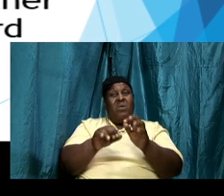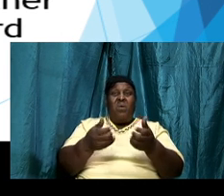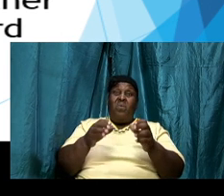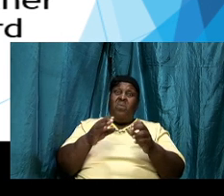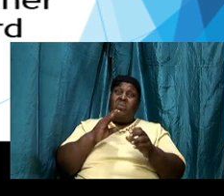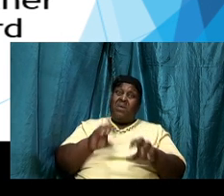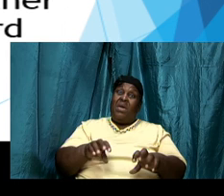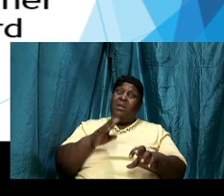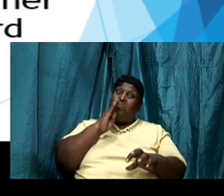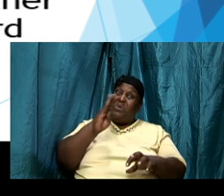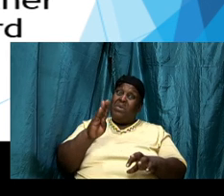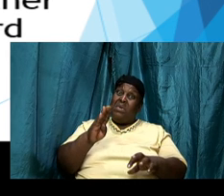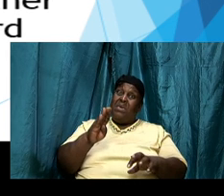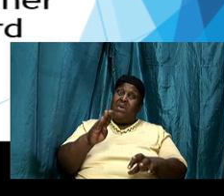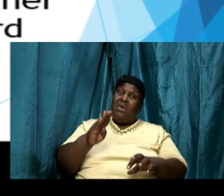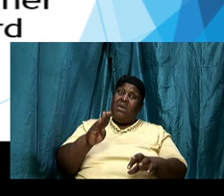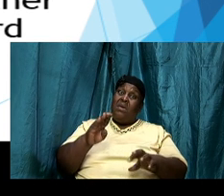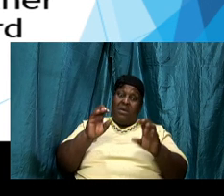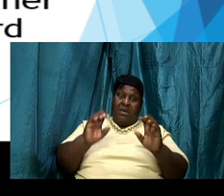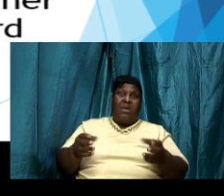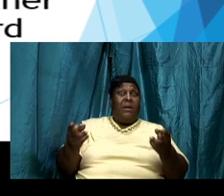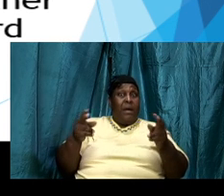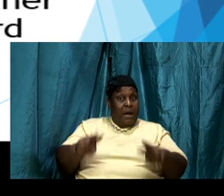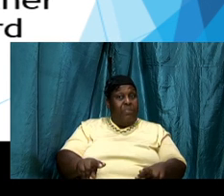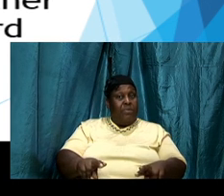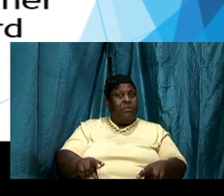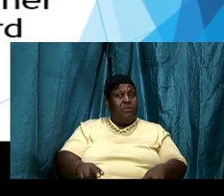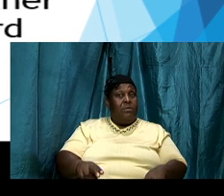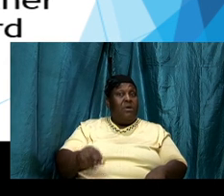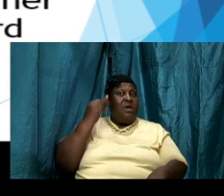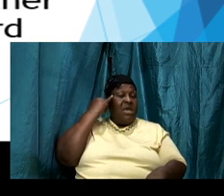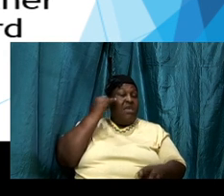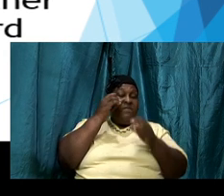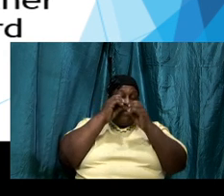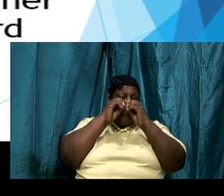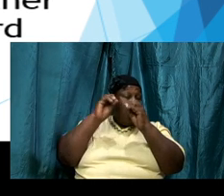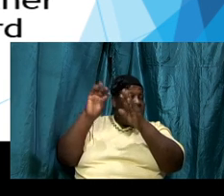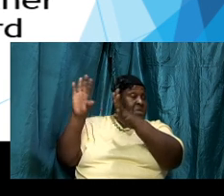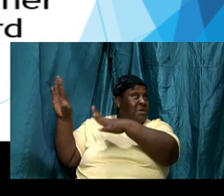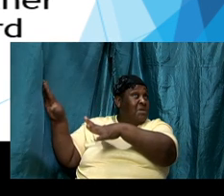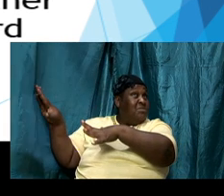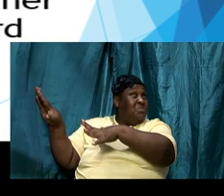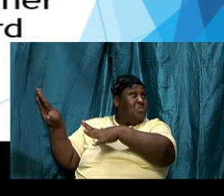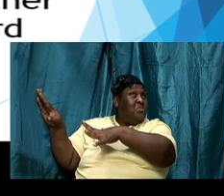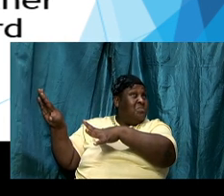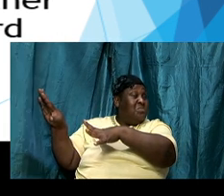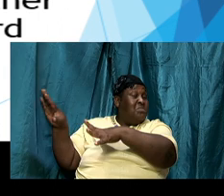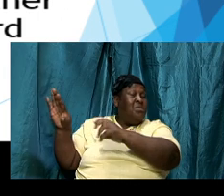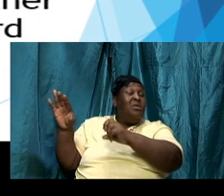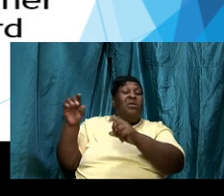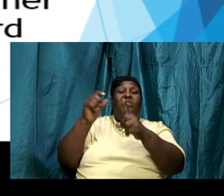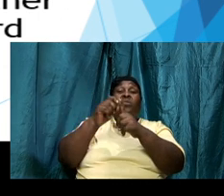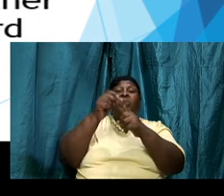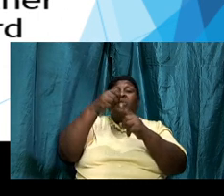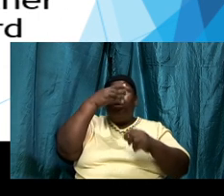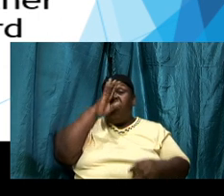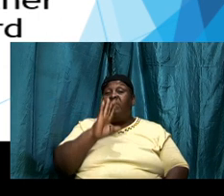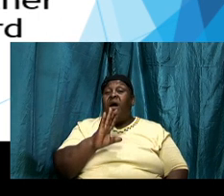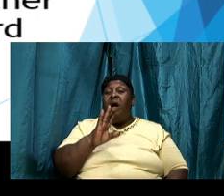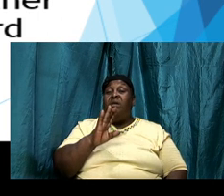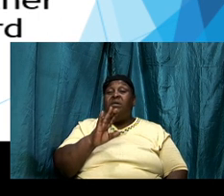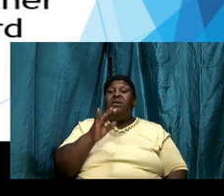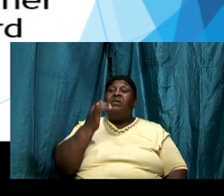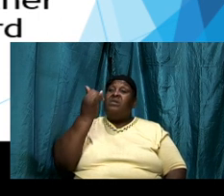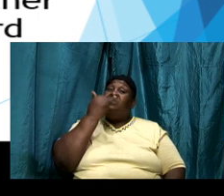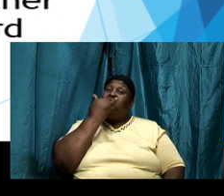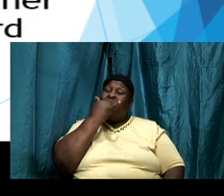if we ignore the word of God the old patterns come back the wrong thinking come